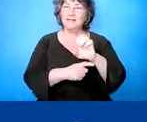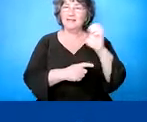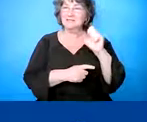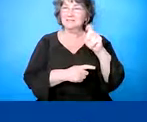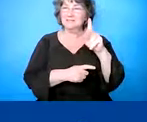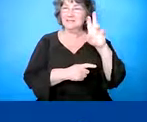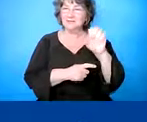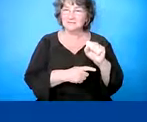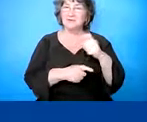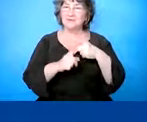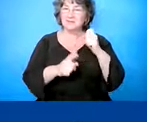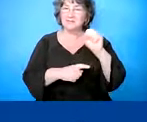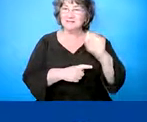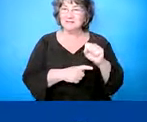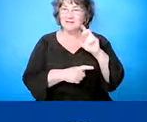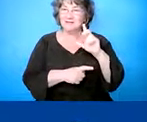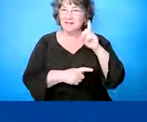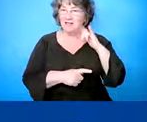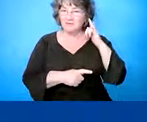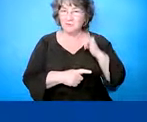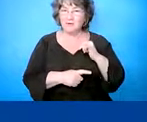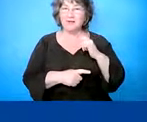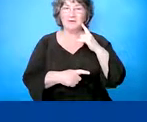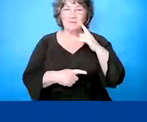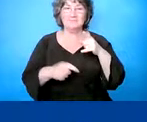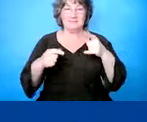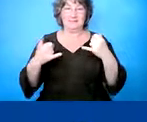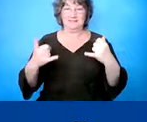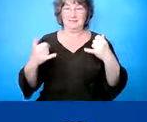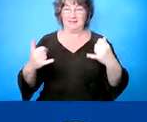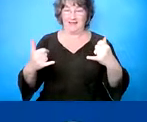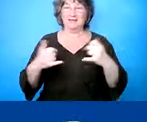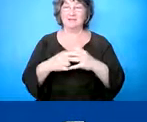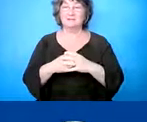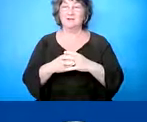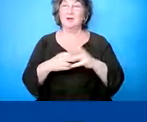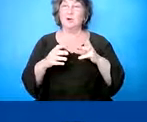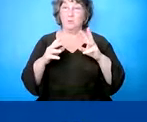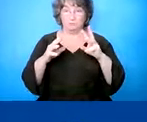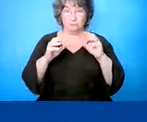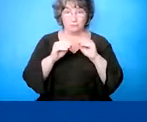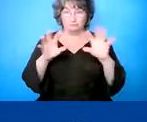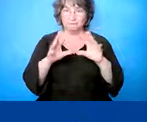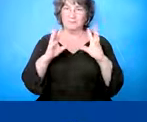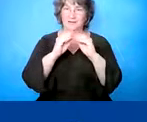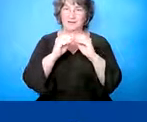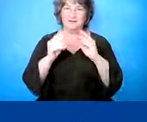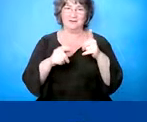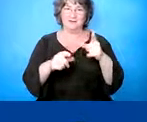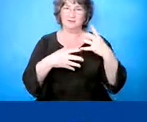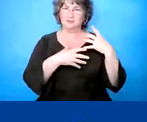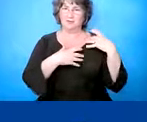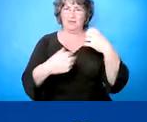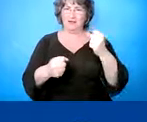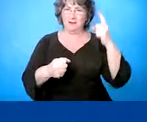Good afternoon, thank you sharing with us. am Lendi Ruano and am part of Disability Thrive Initiative.